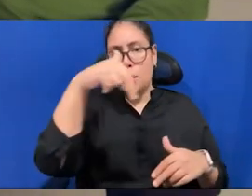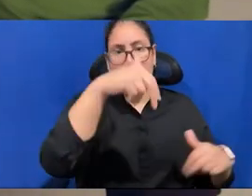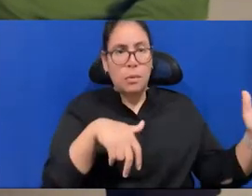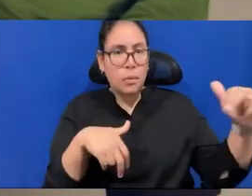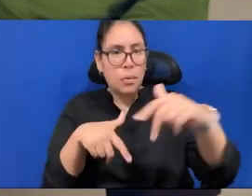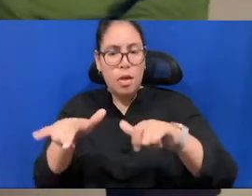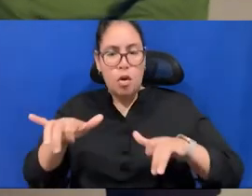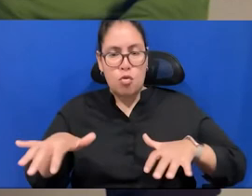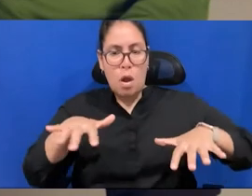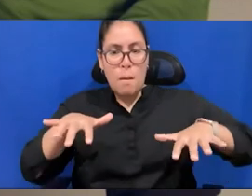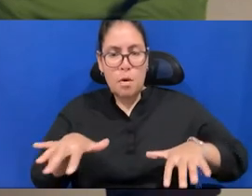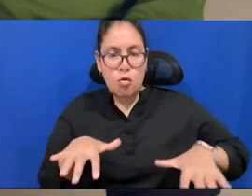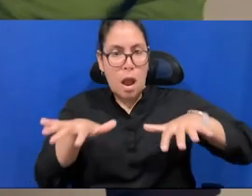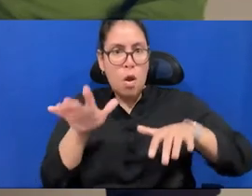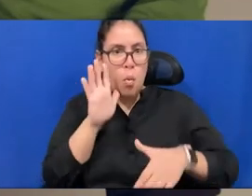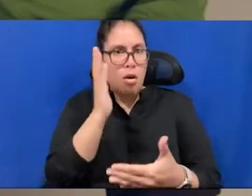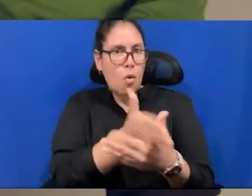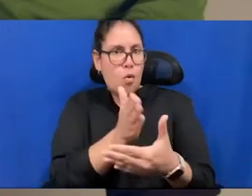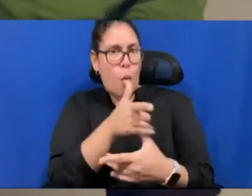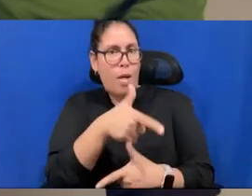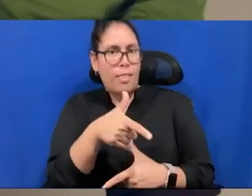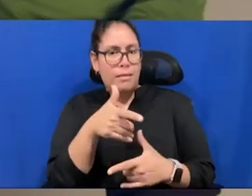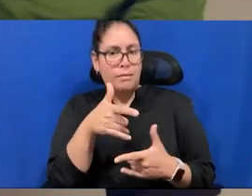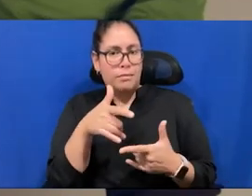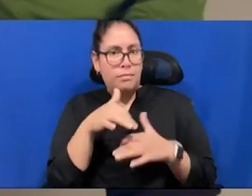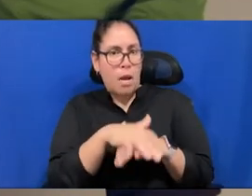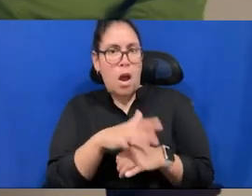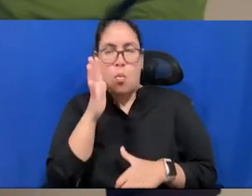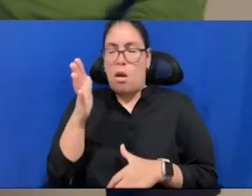disrupt all type of communication among the spiders and also among us.